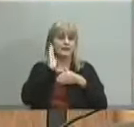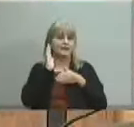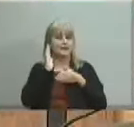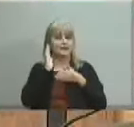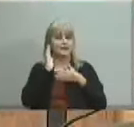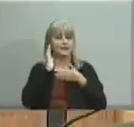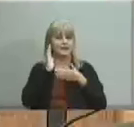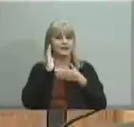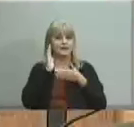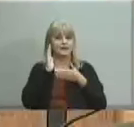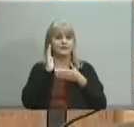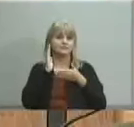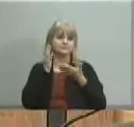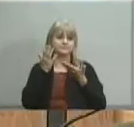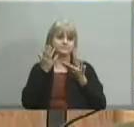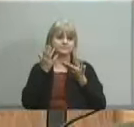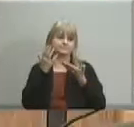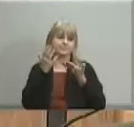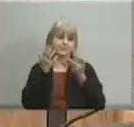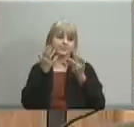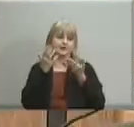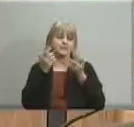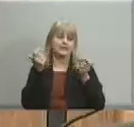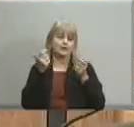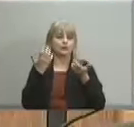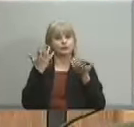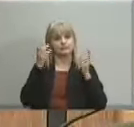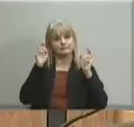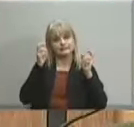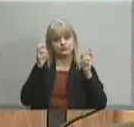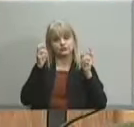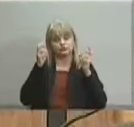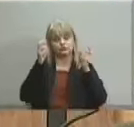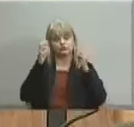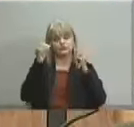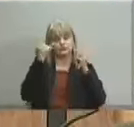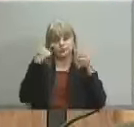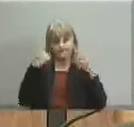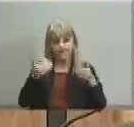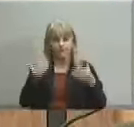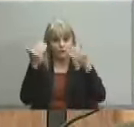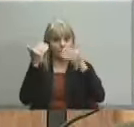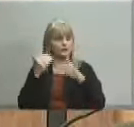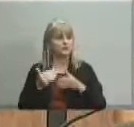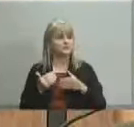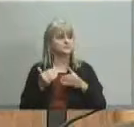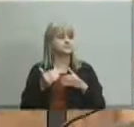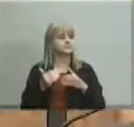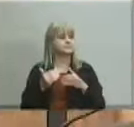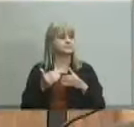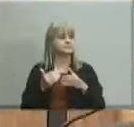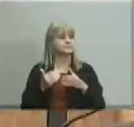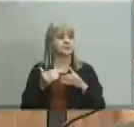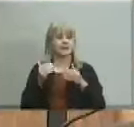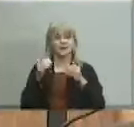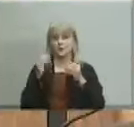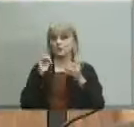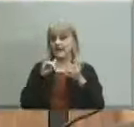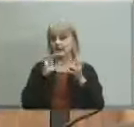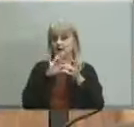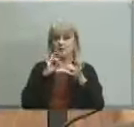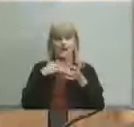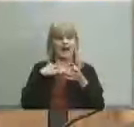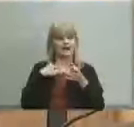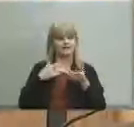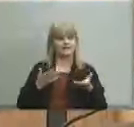probably going forward so um with that comment um i'm prepared to i guess i'll